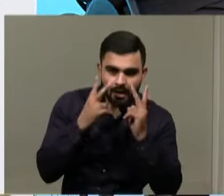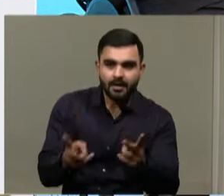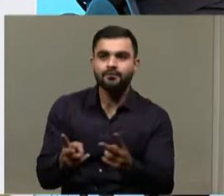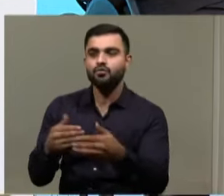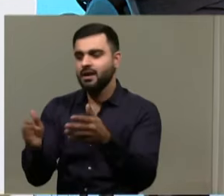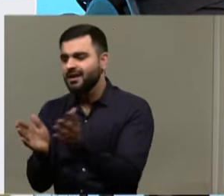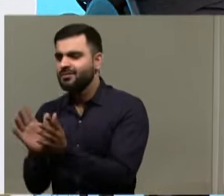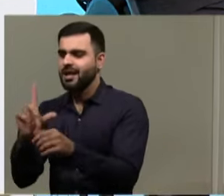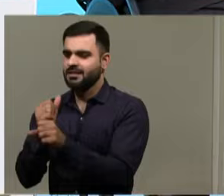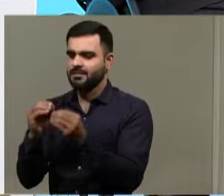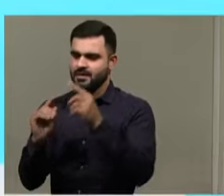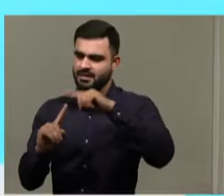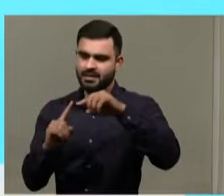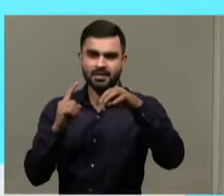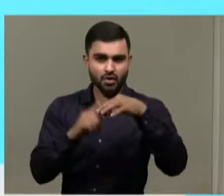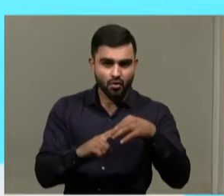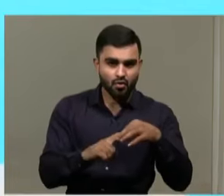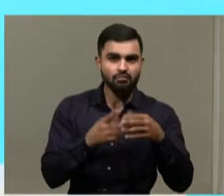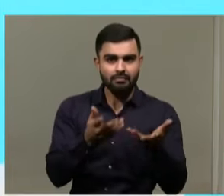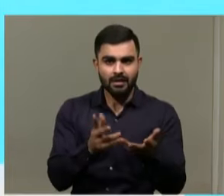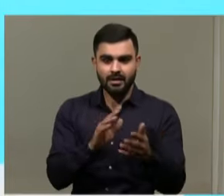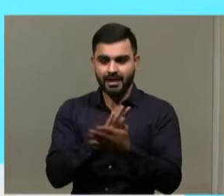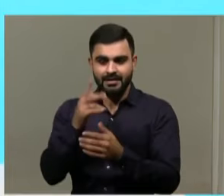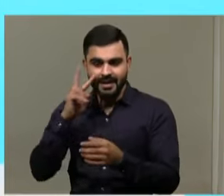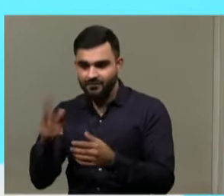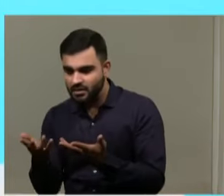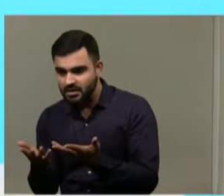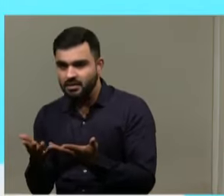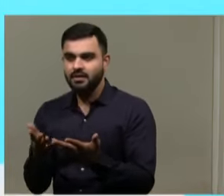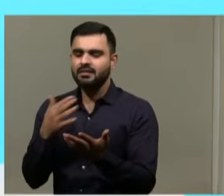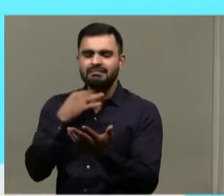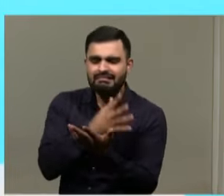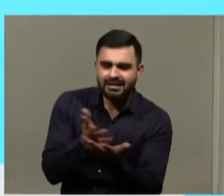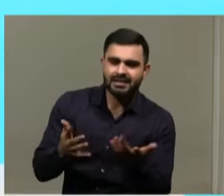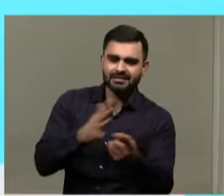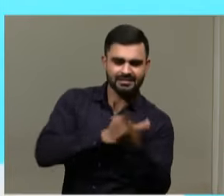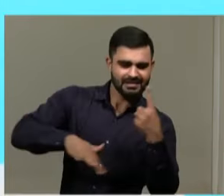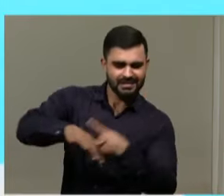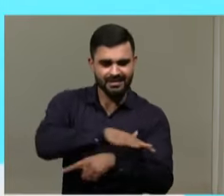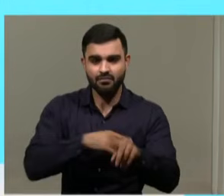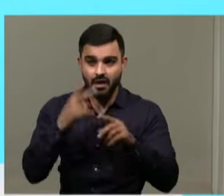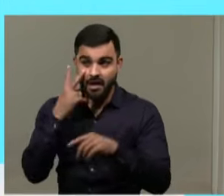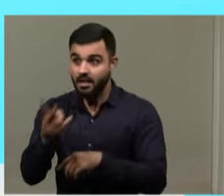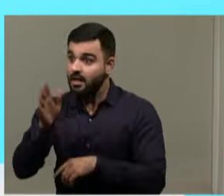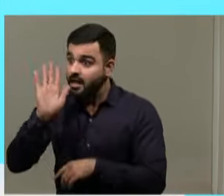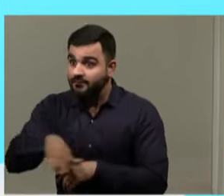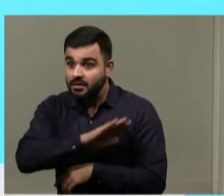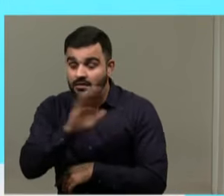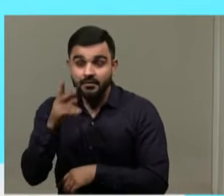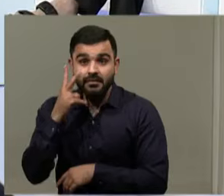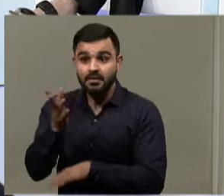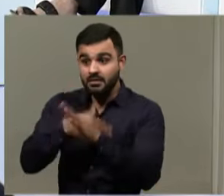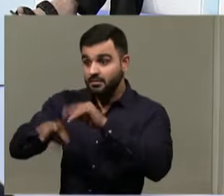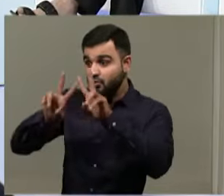on LGBTQ and so on. But the AIDS, HIV AIDS, pollution, climate, but have we ever seen anything on disability?